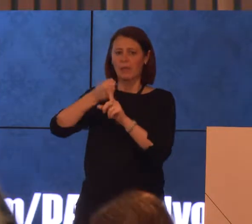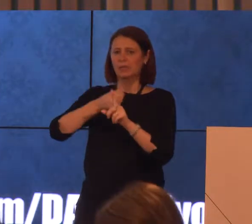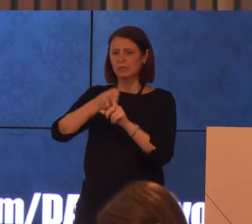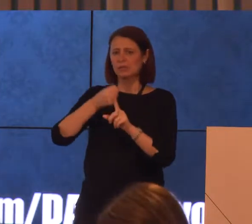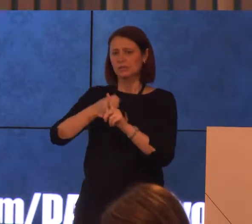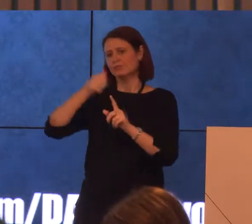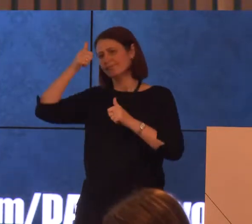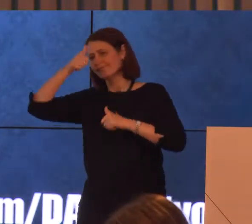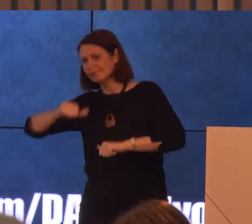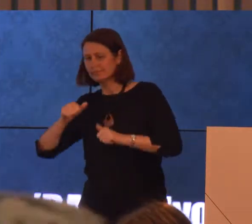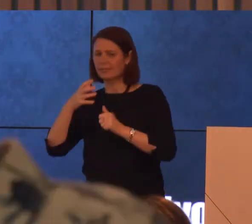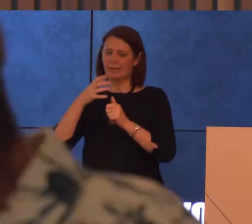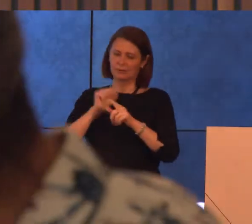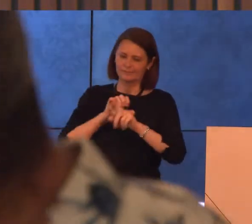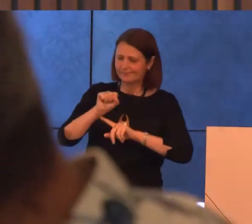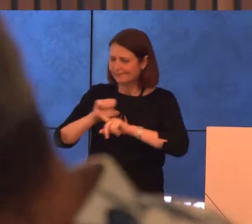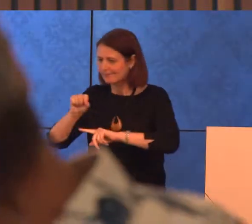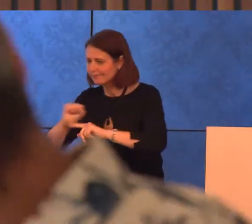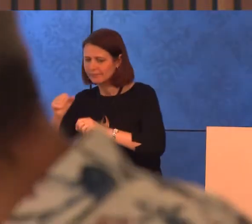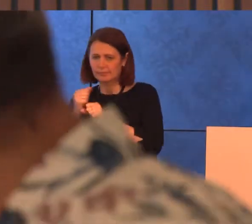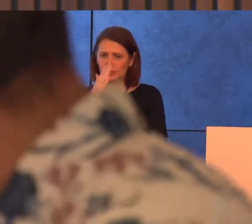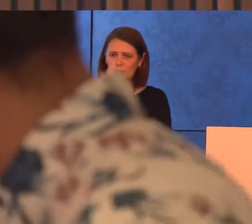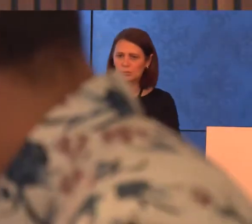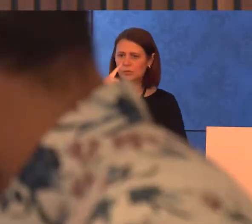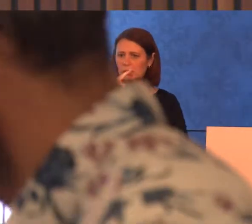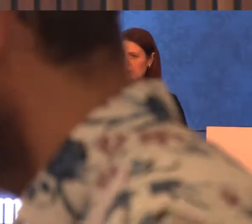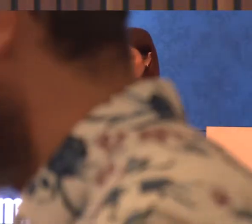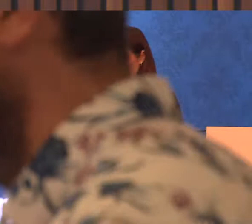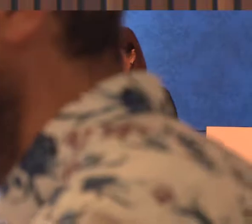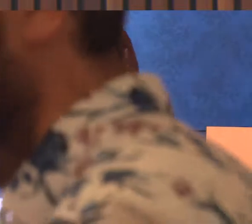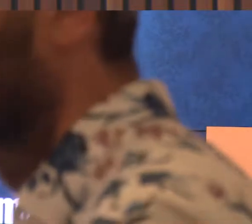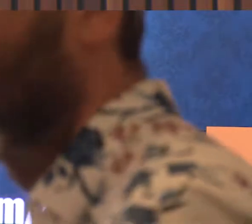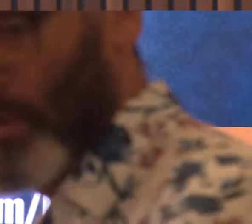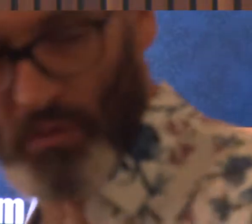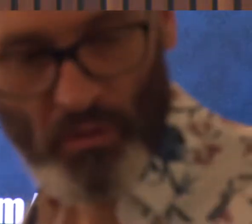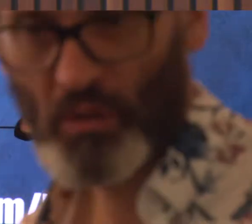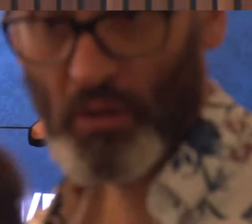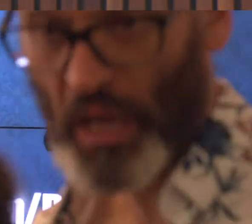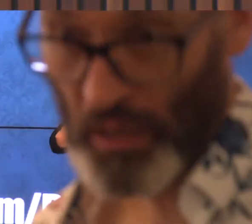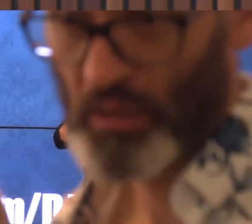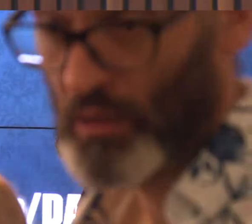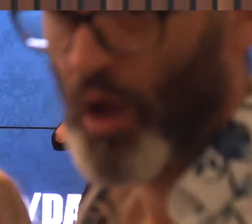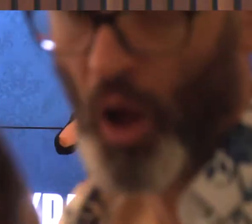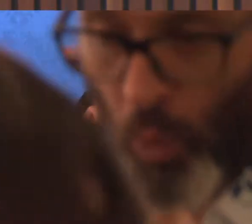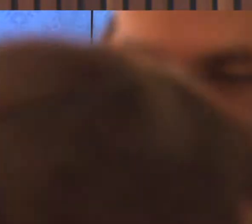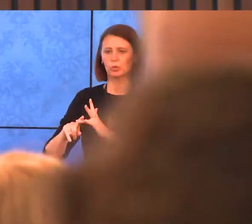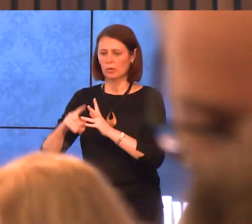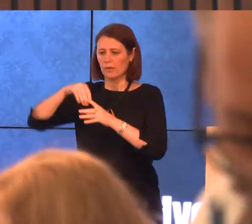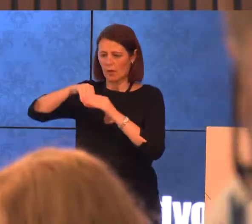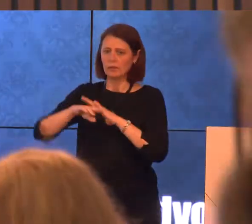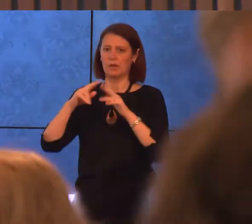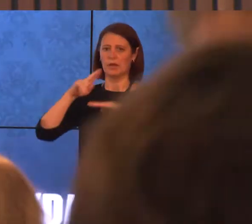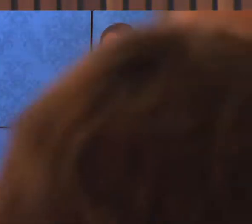familiar with tackling issues around ensuring people get what they are entitled to within a national